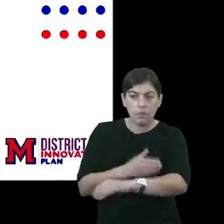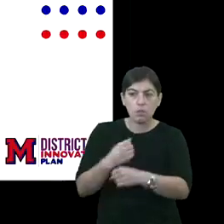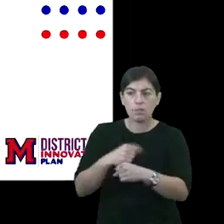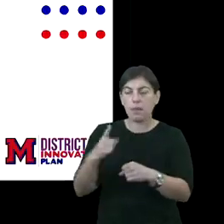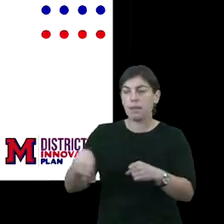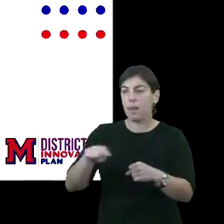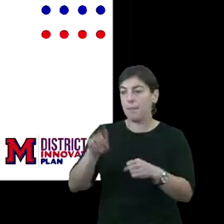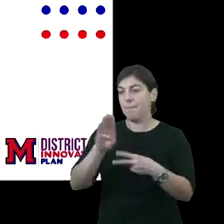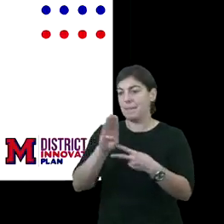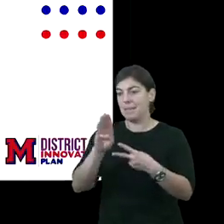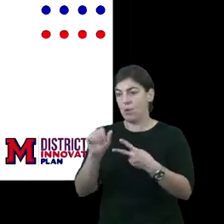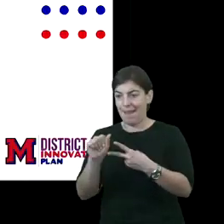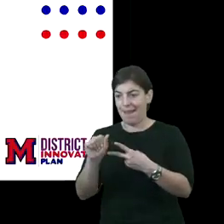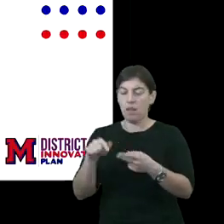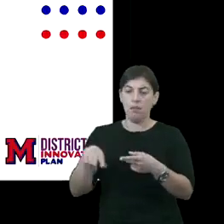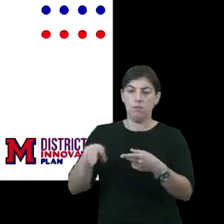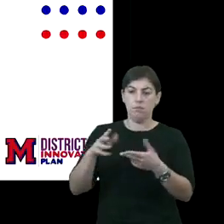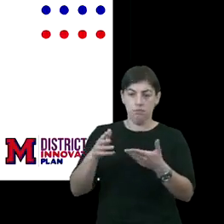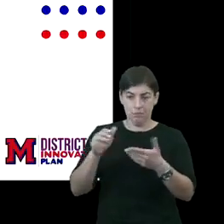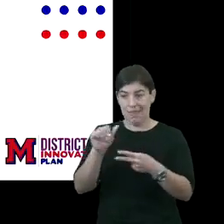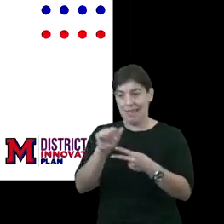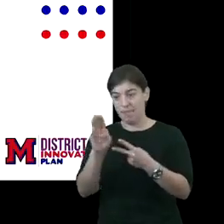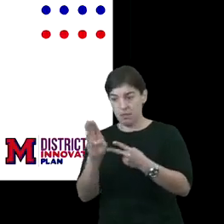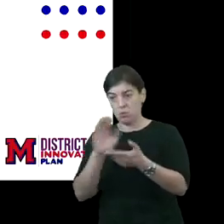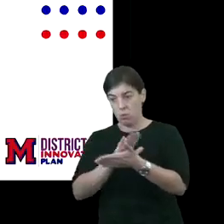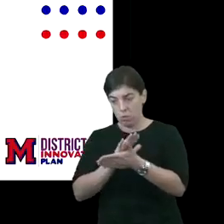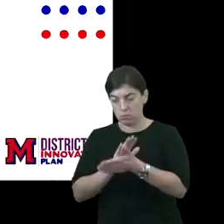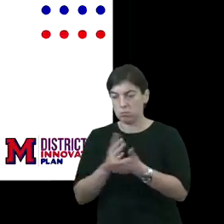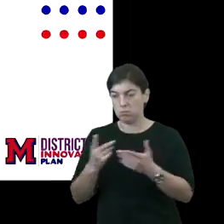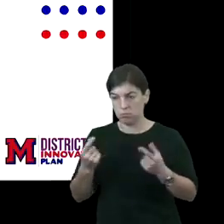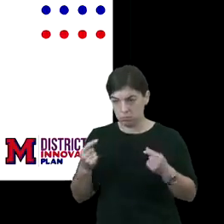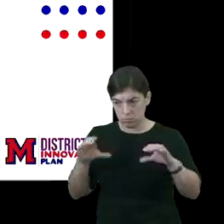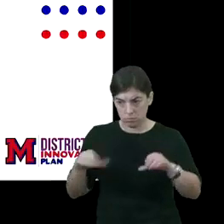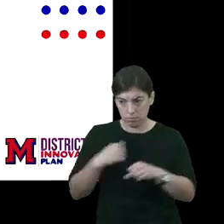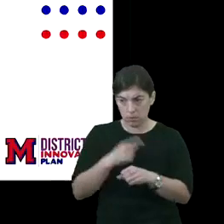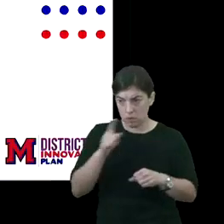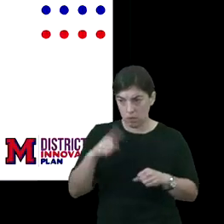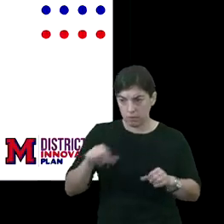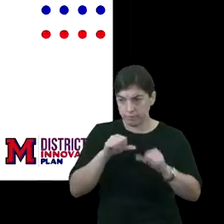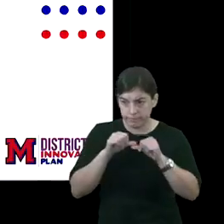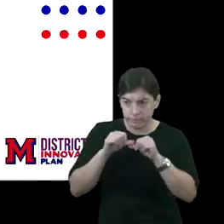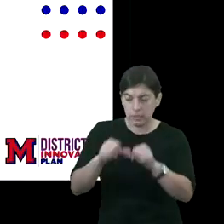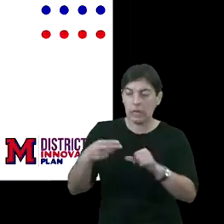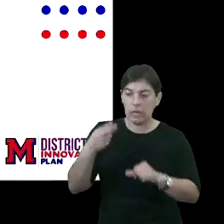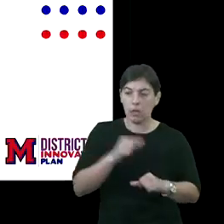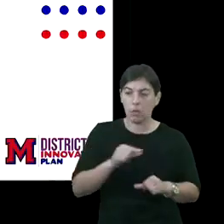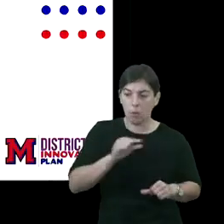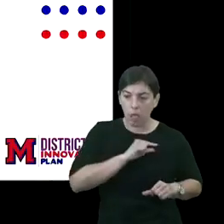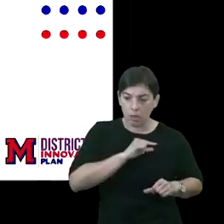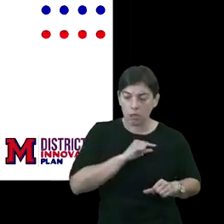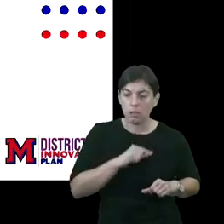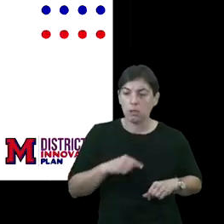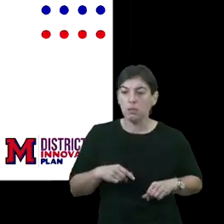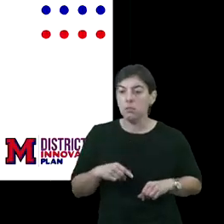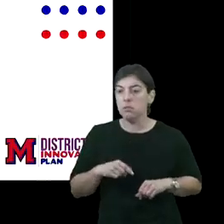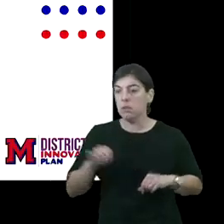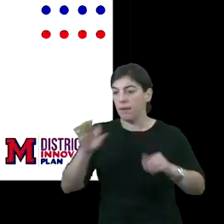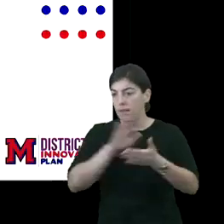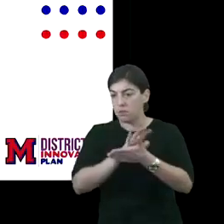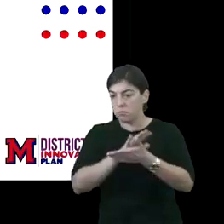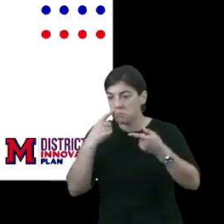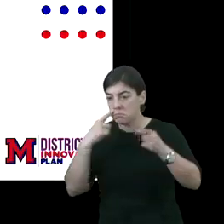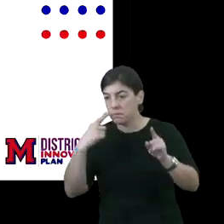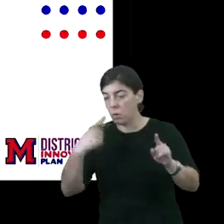be A-rated schools? A and B-rated schools? What are we doing to make sure that they maintain a high quality of academic